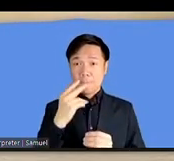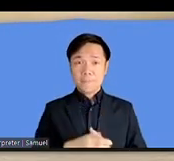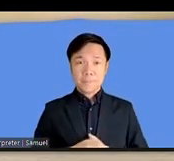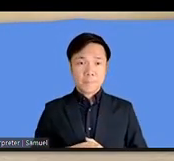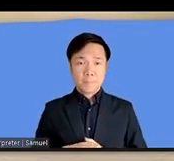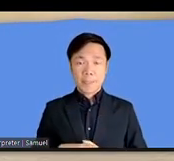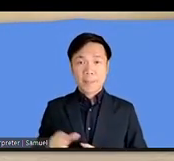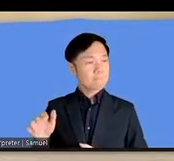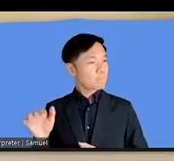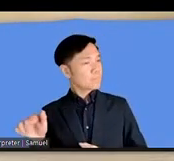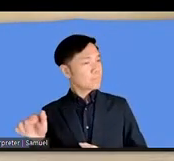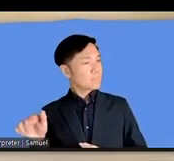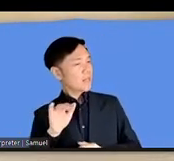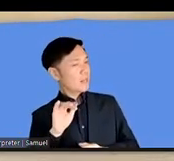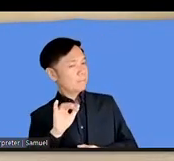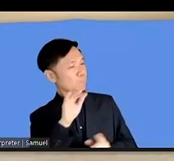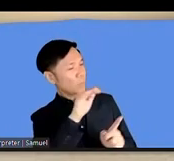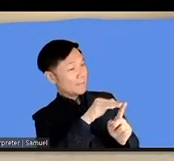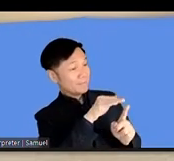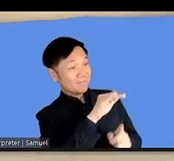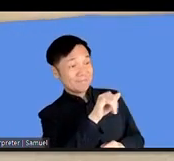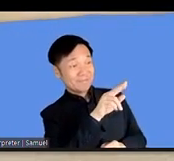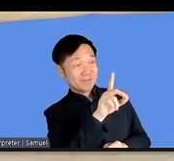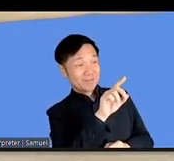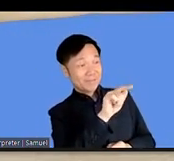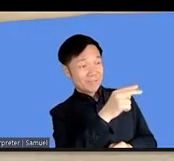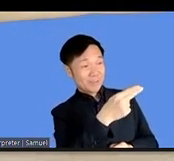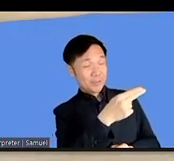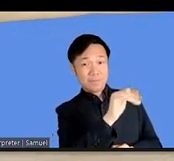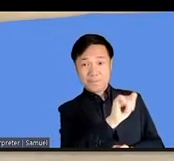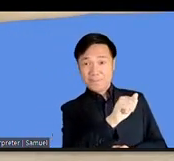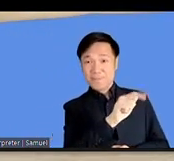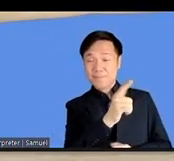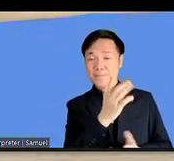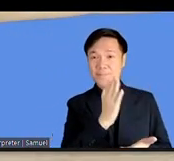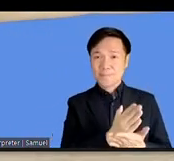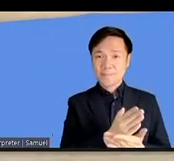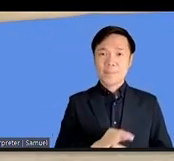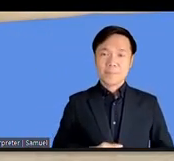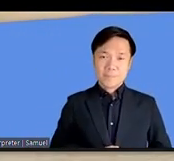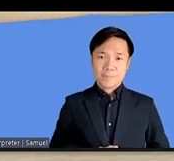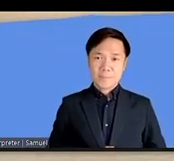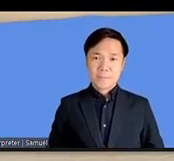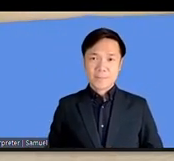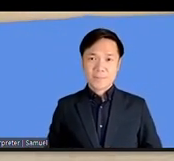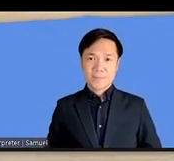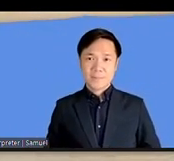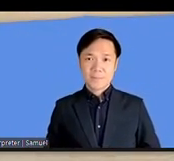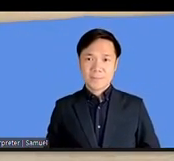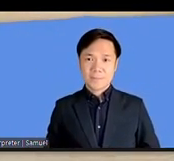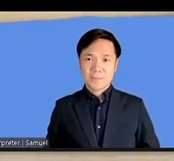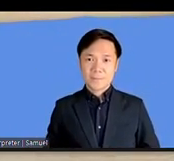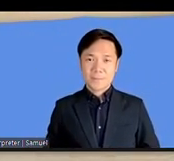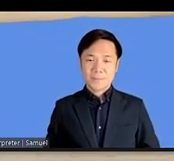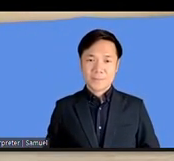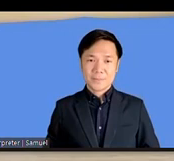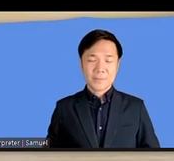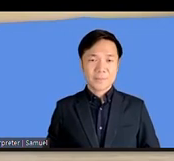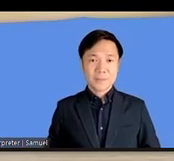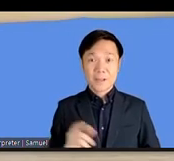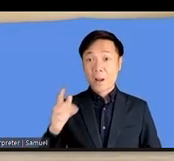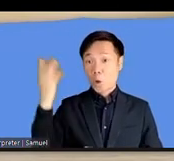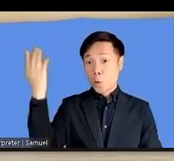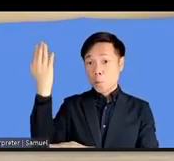well, I have a comment. And I would respond to this. We are talking about, so the professor was too